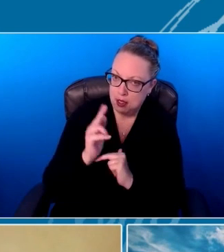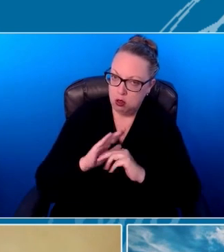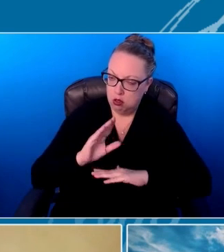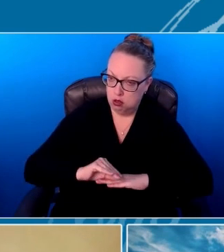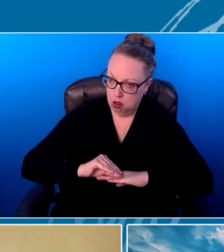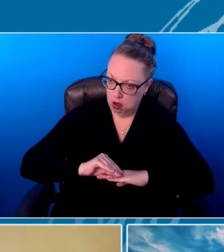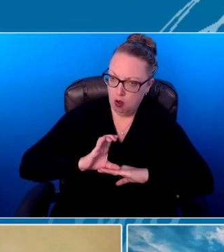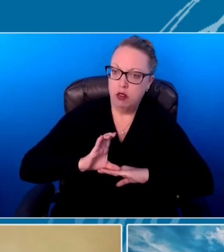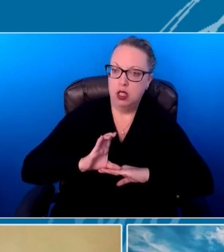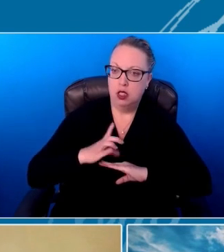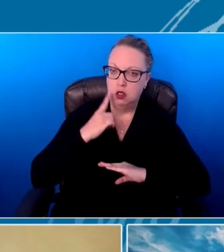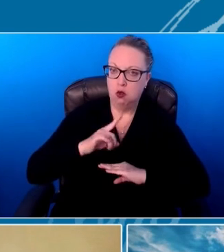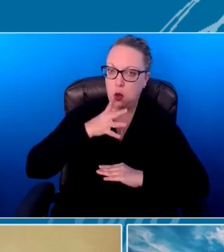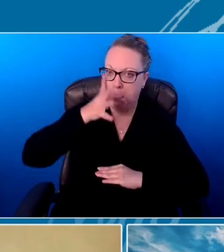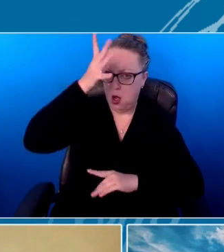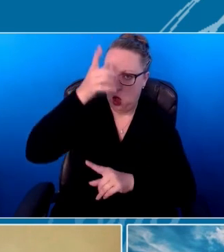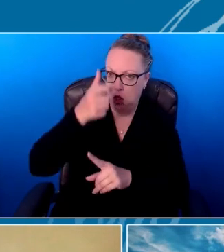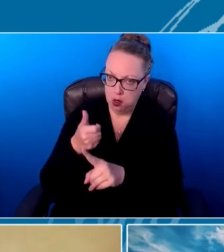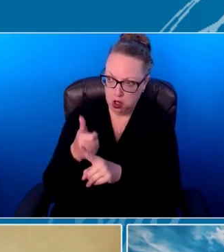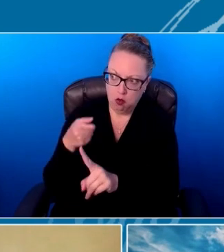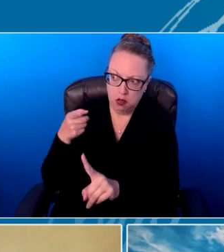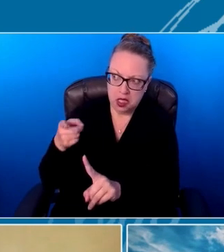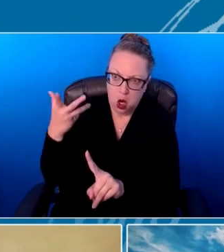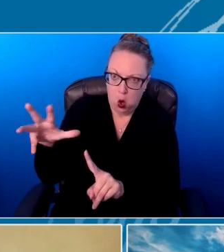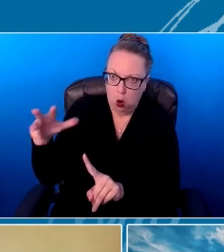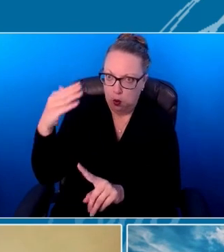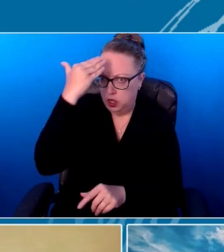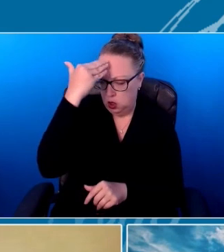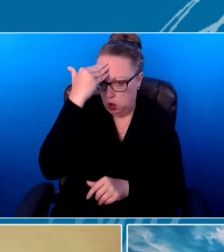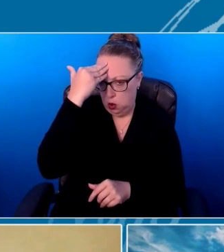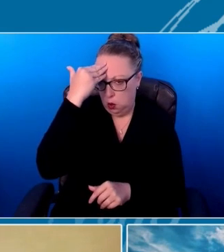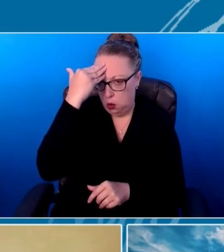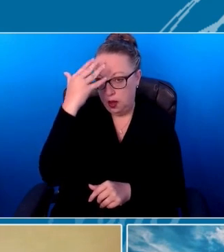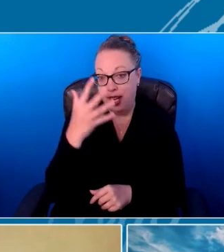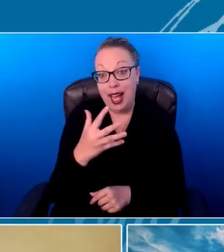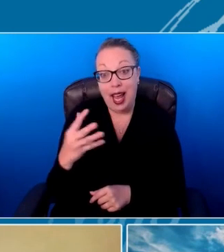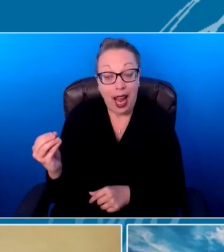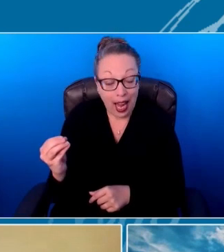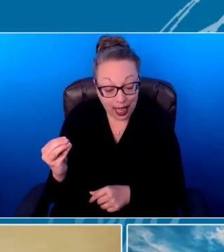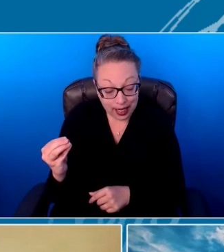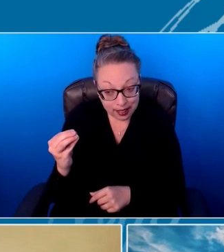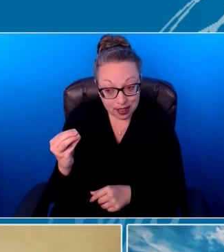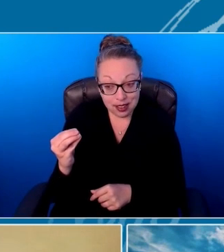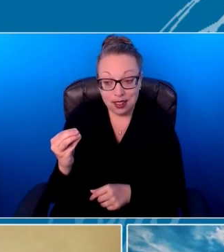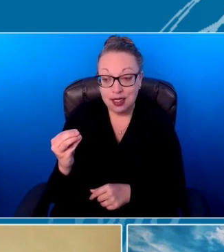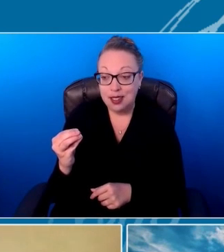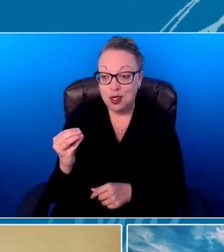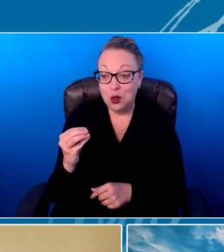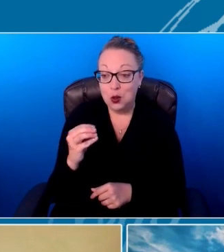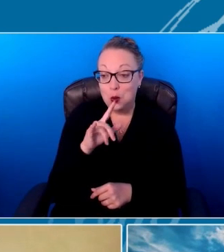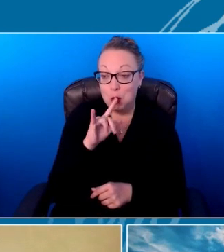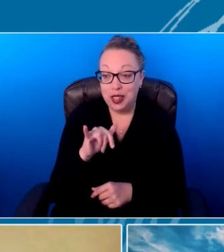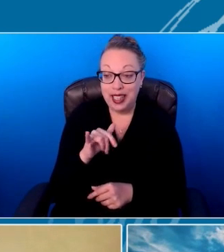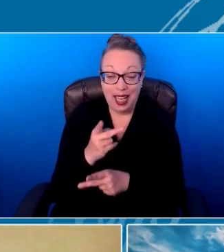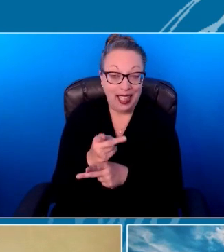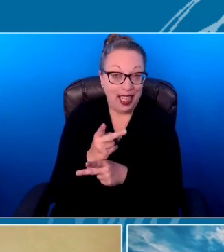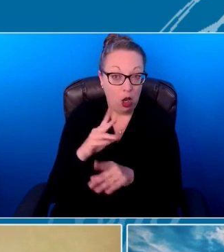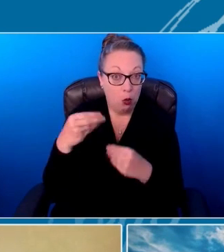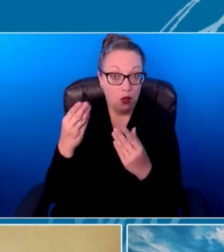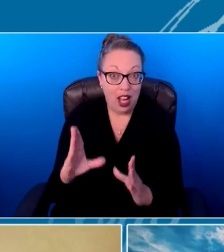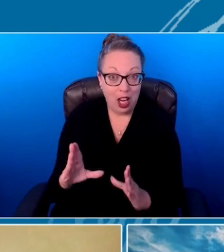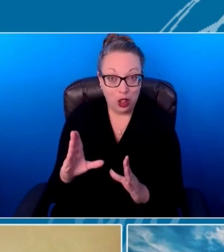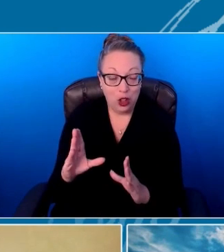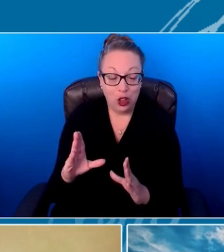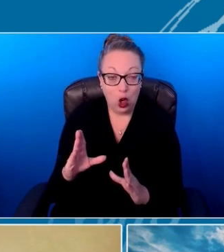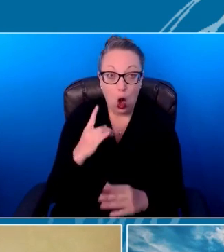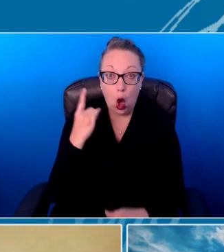in the parent that they do know. And you know what? Hardly ever did a caregiver ever say nothing.